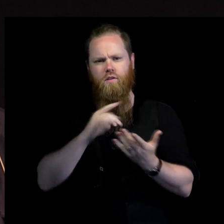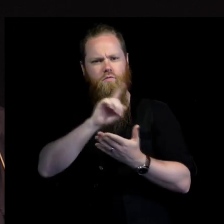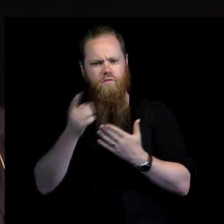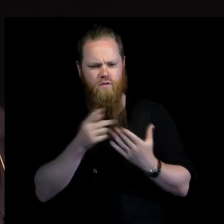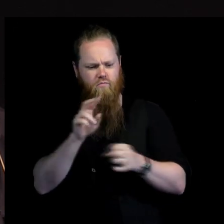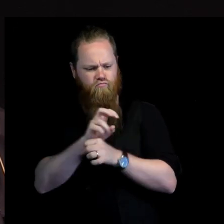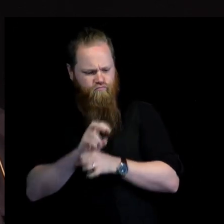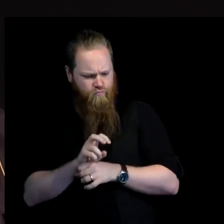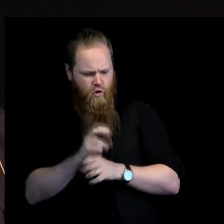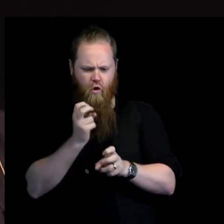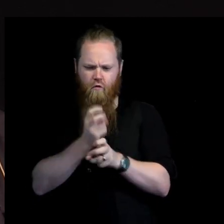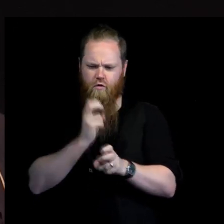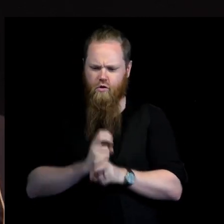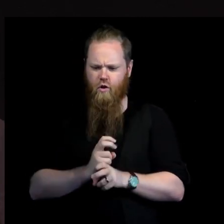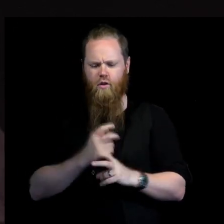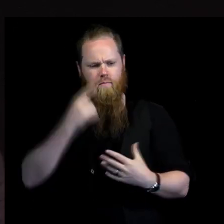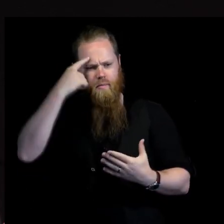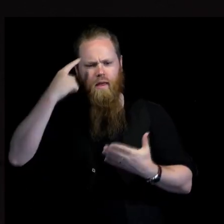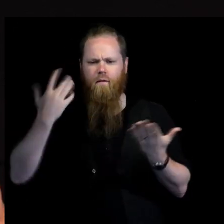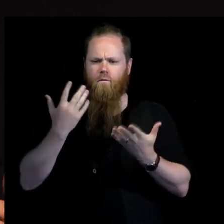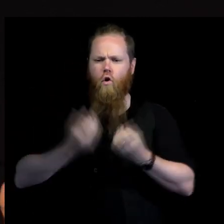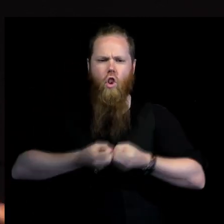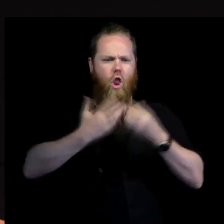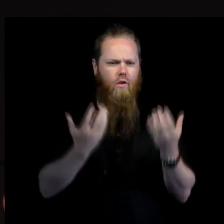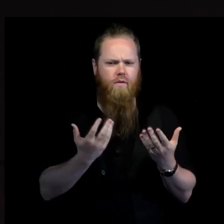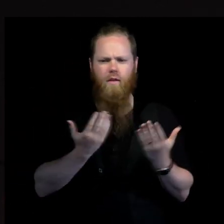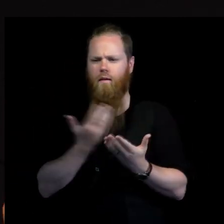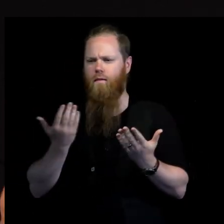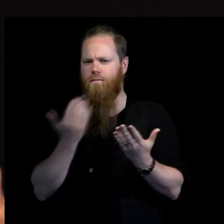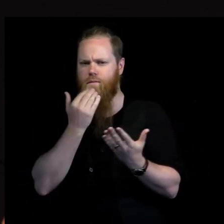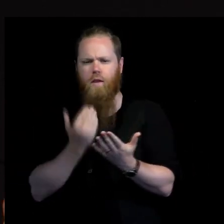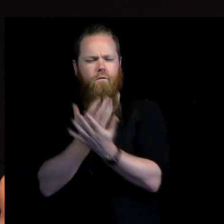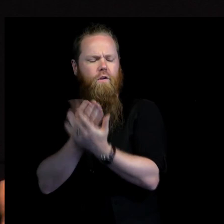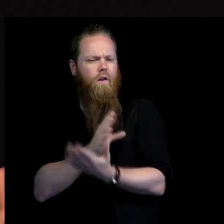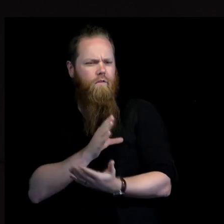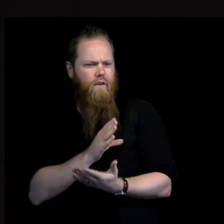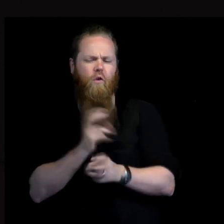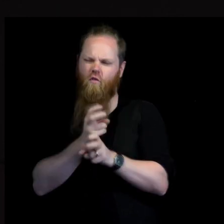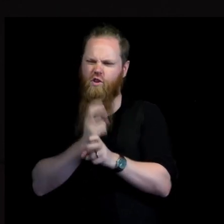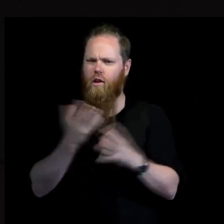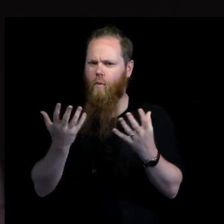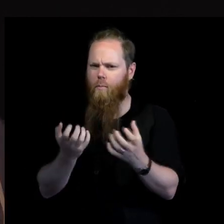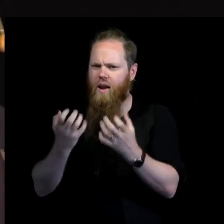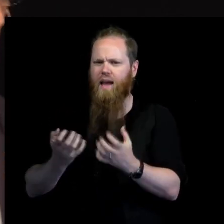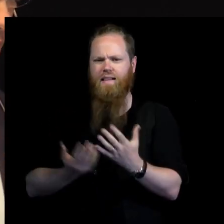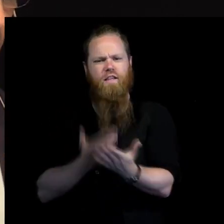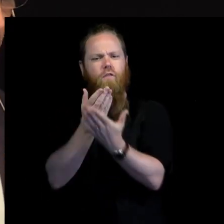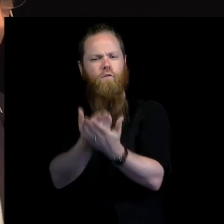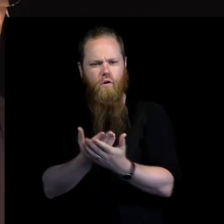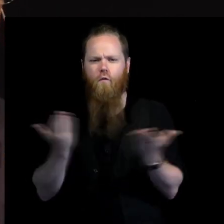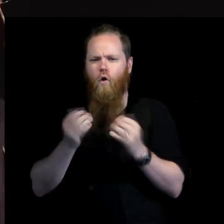constructive angle of what can we do what can be achieved? And we'll try to be very practical and get down to who should actually do